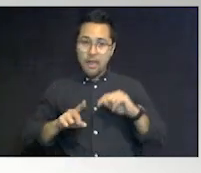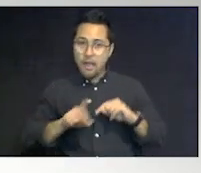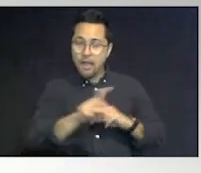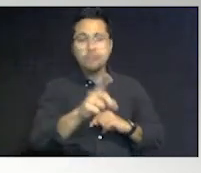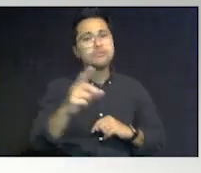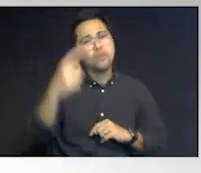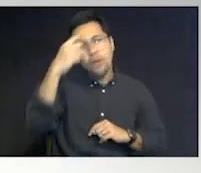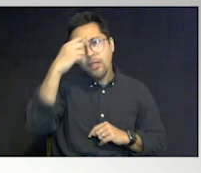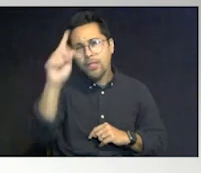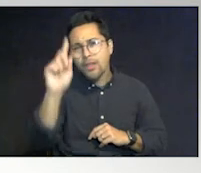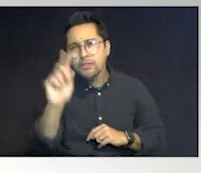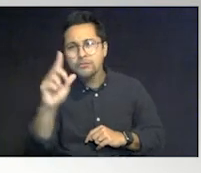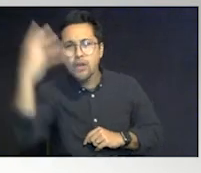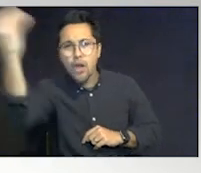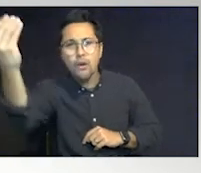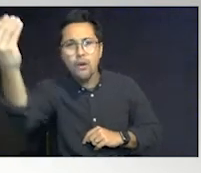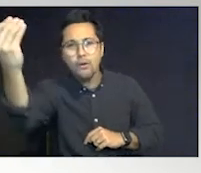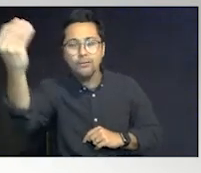think he's going?